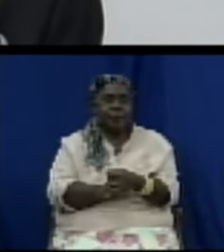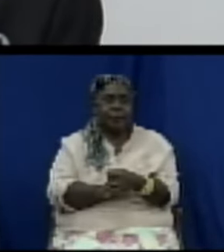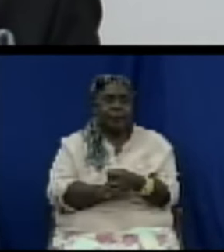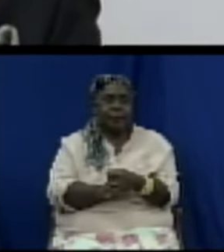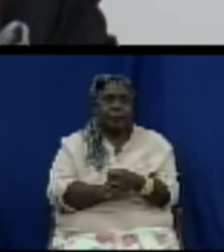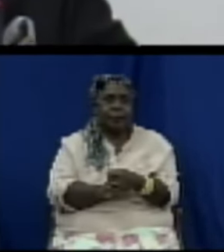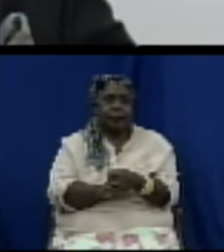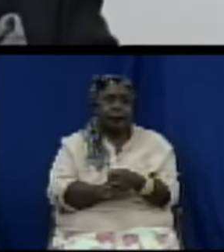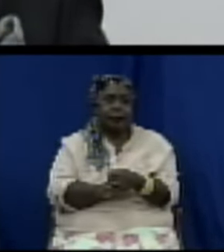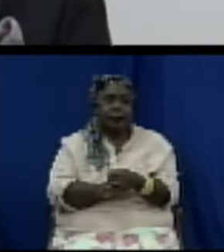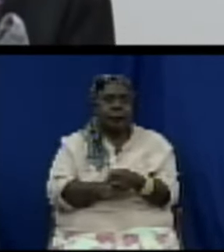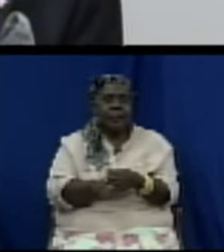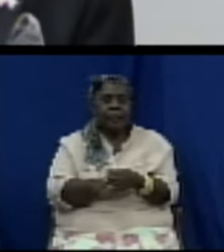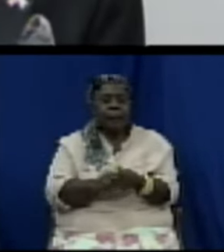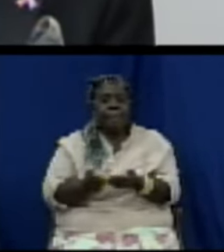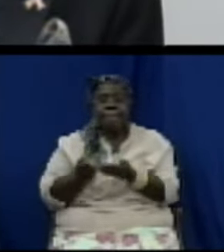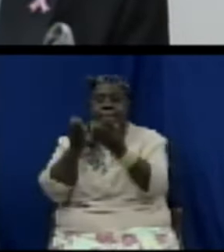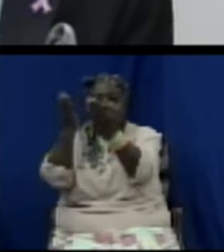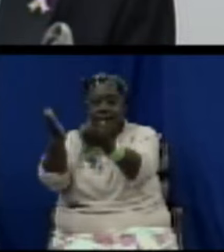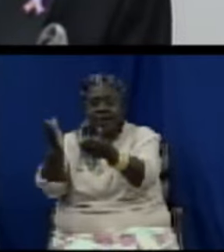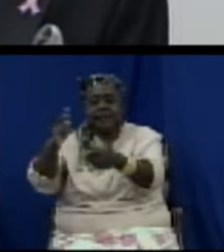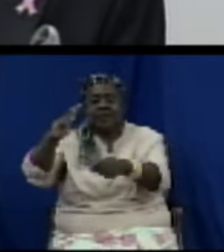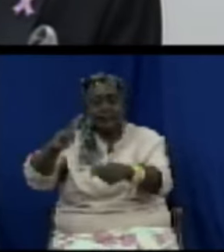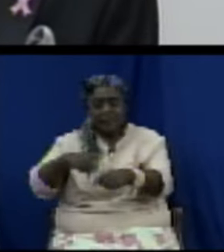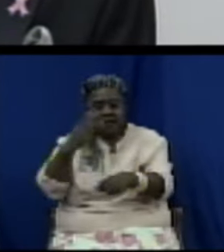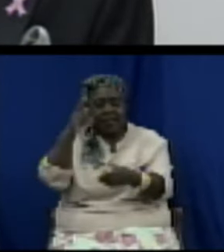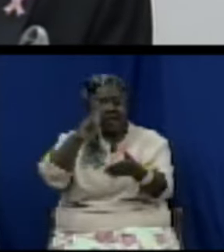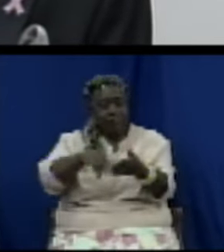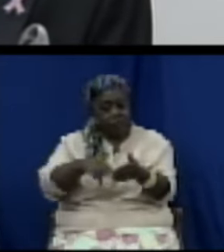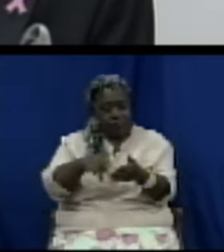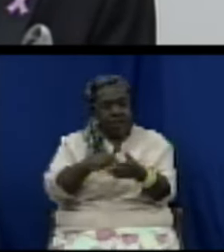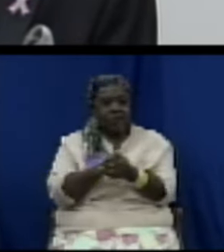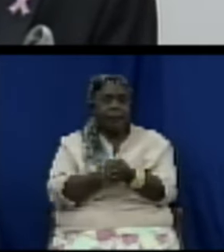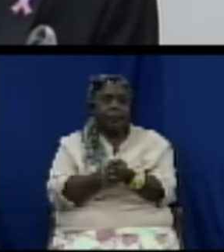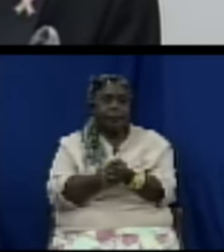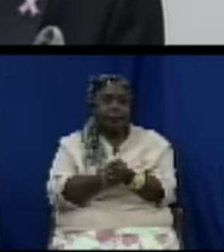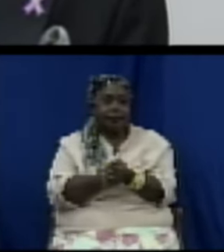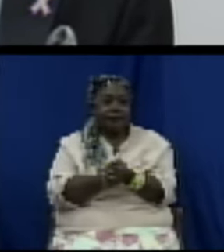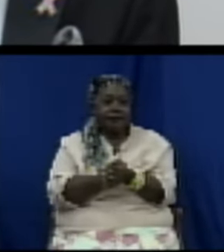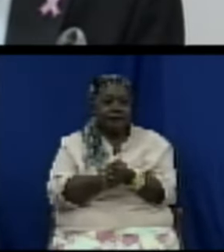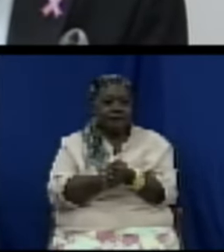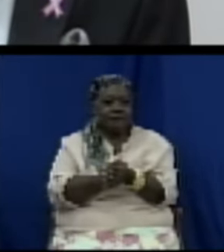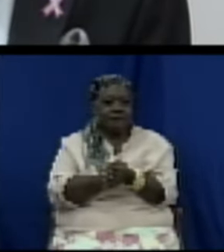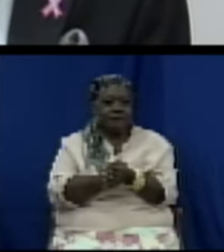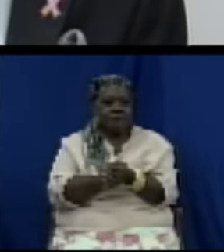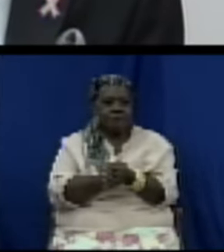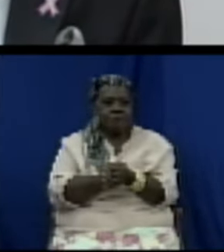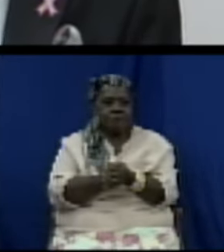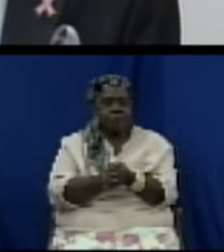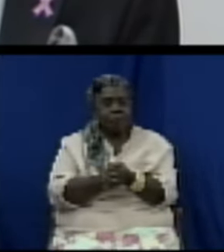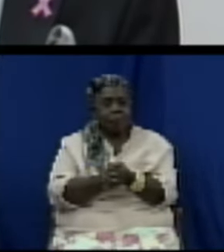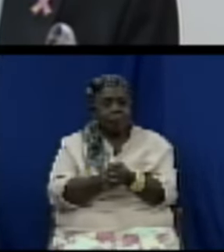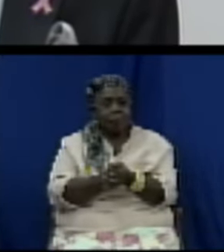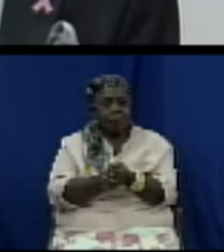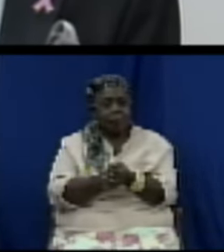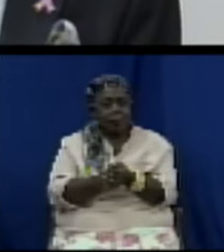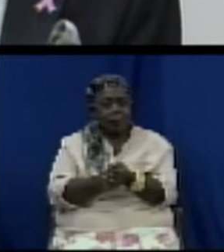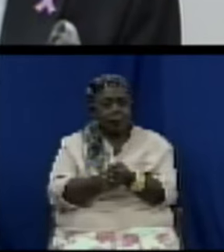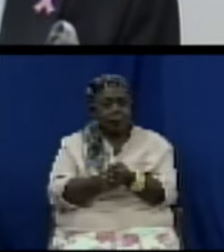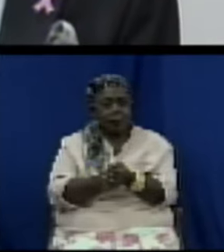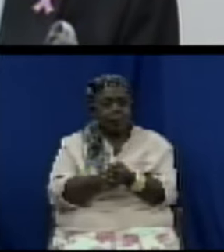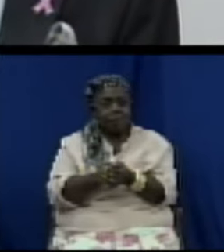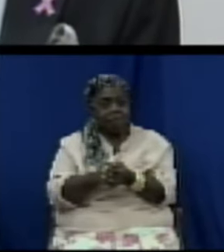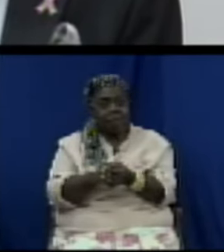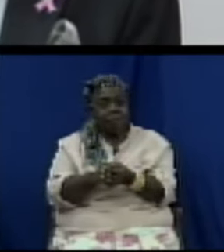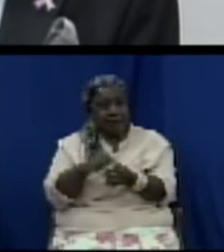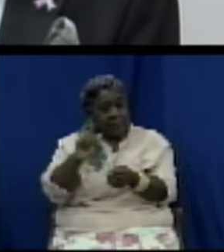Bill's second reading. I like of course to have read